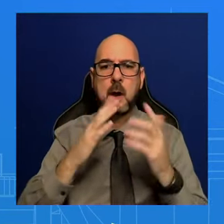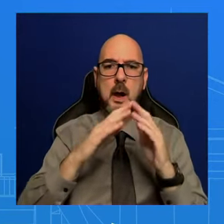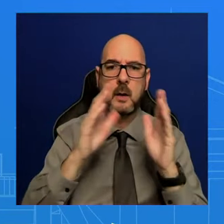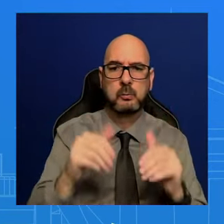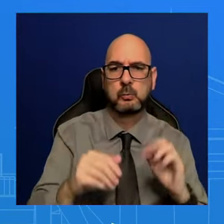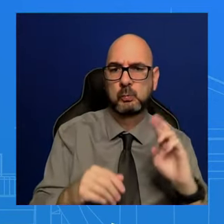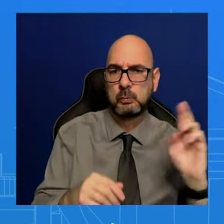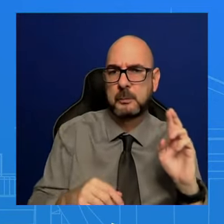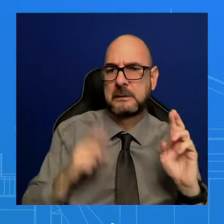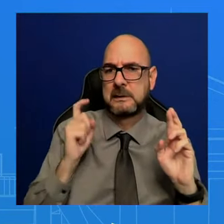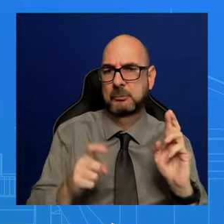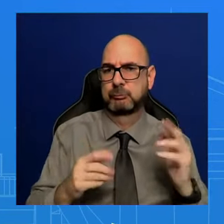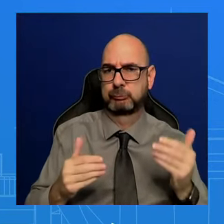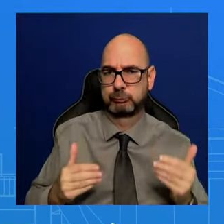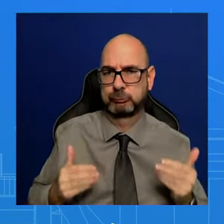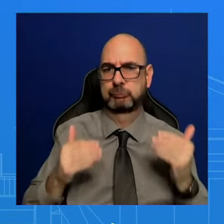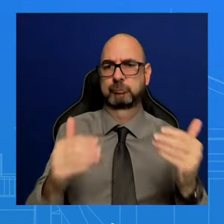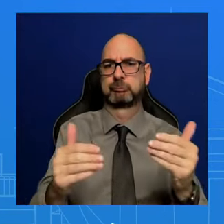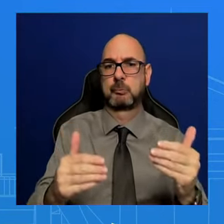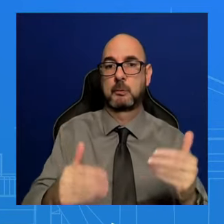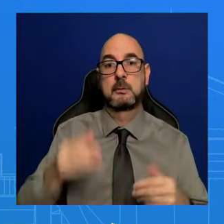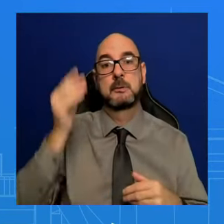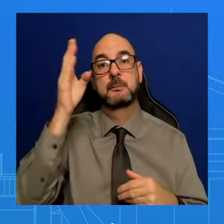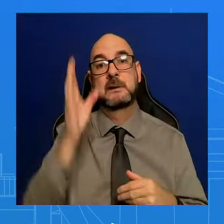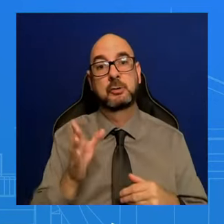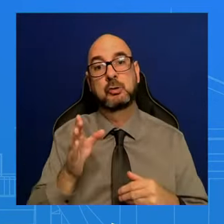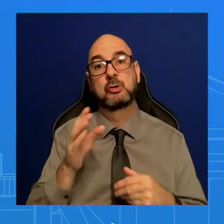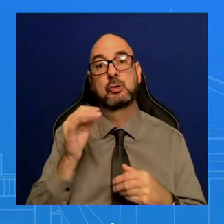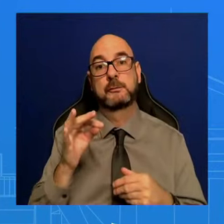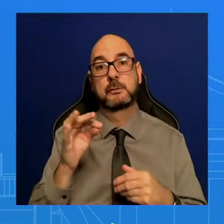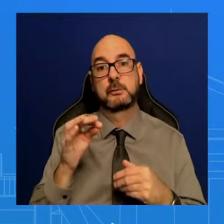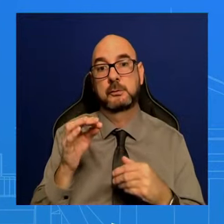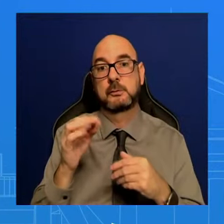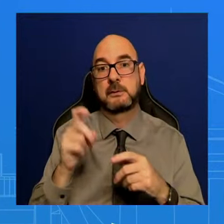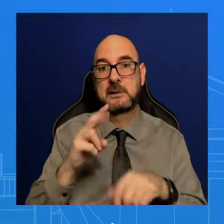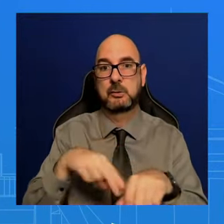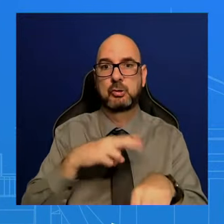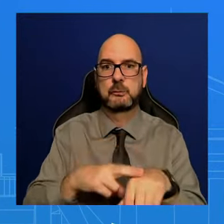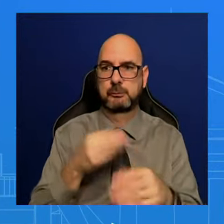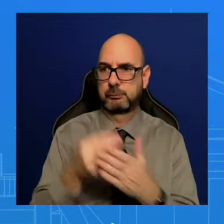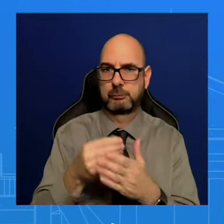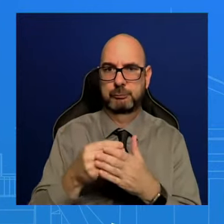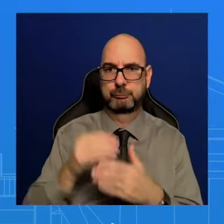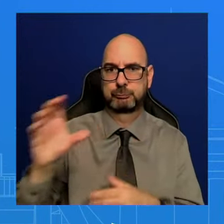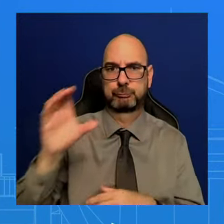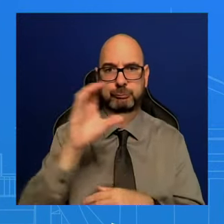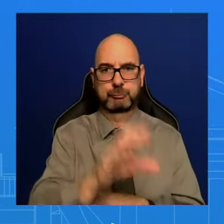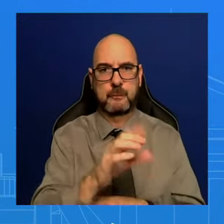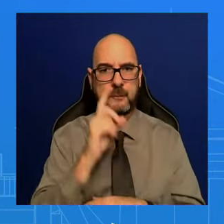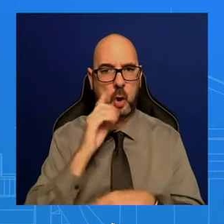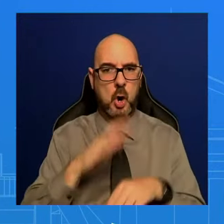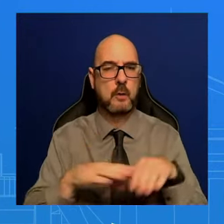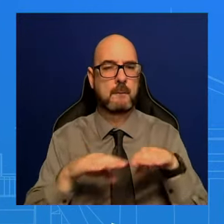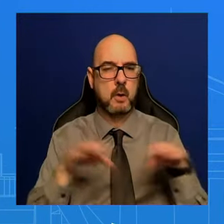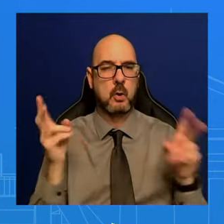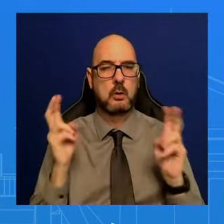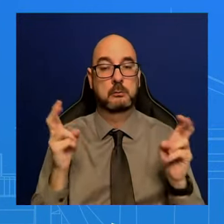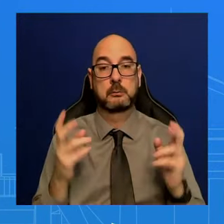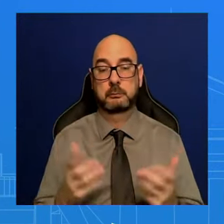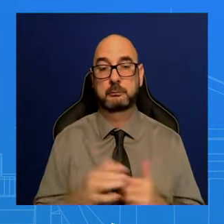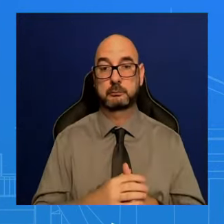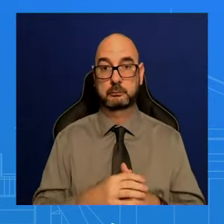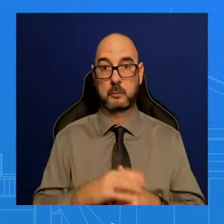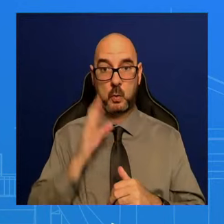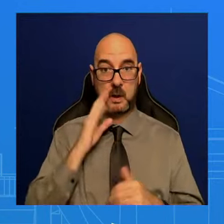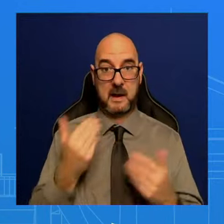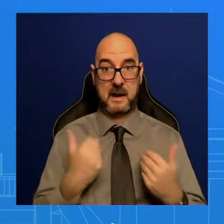to put the national security supplemental on the floor. We know that it would get overwhelming support. And also, it's also